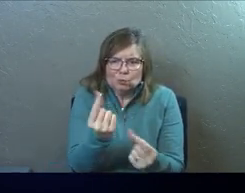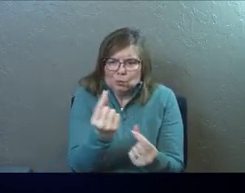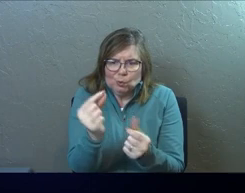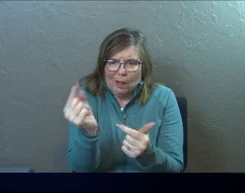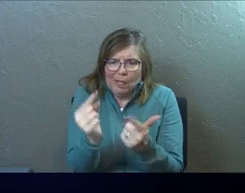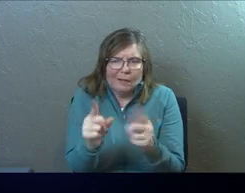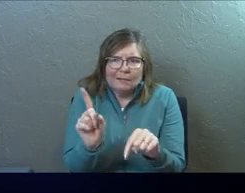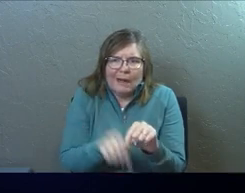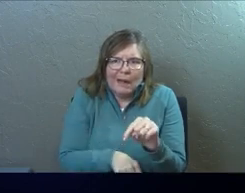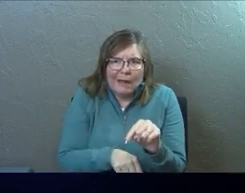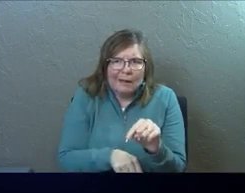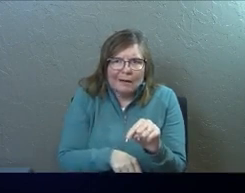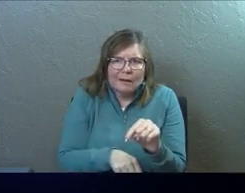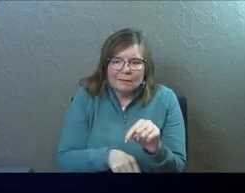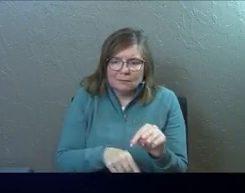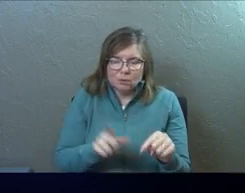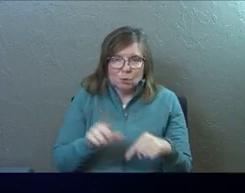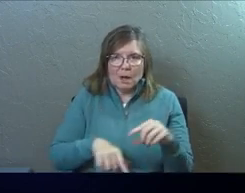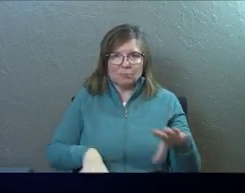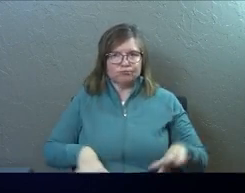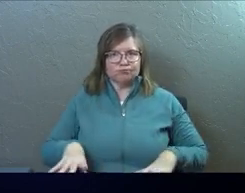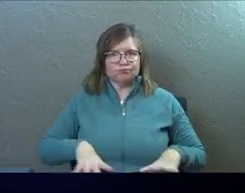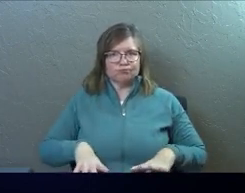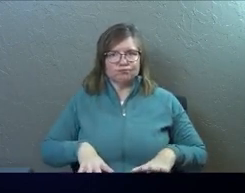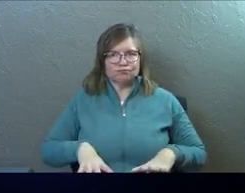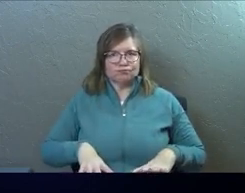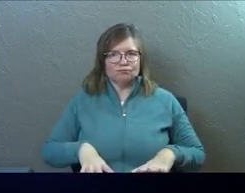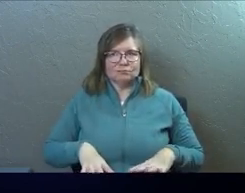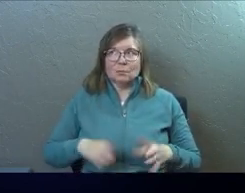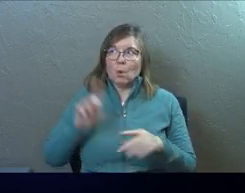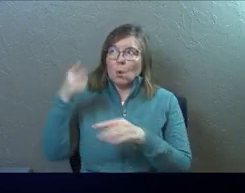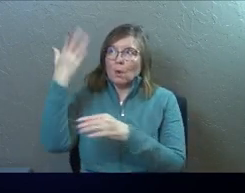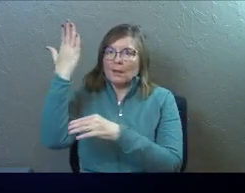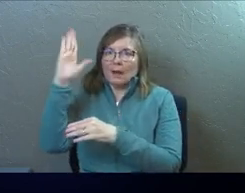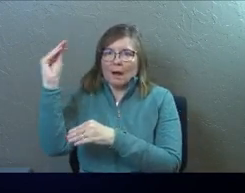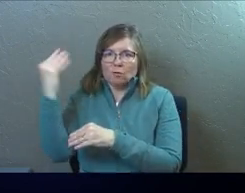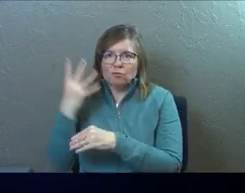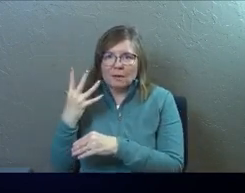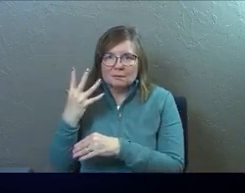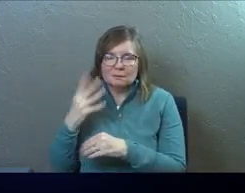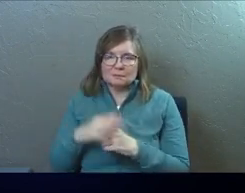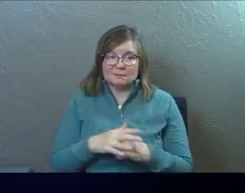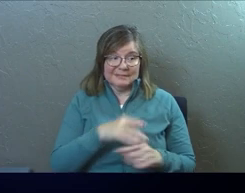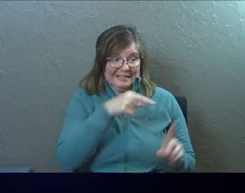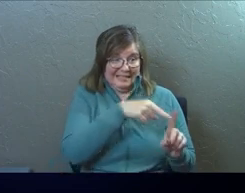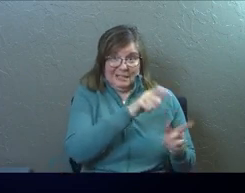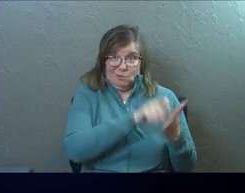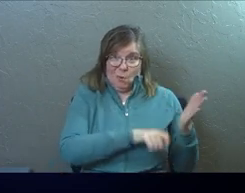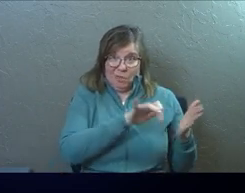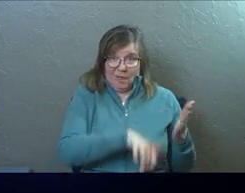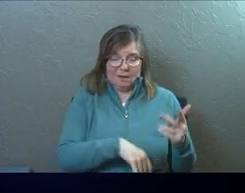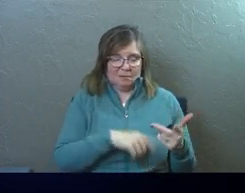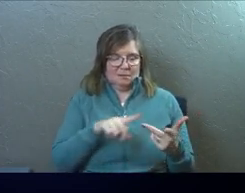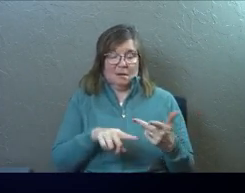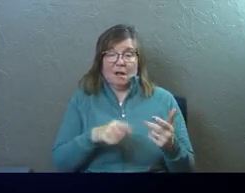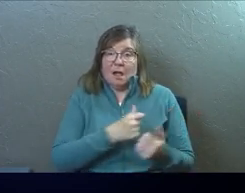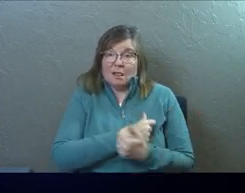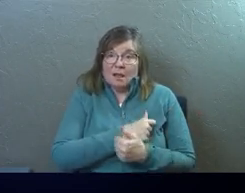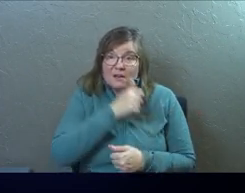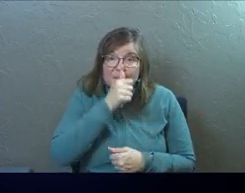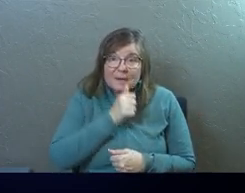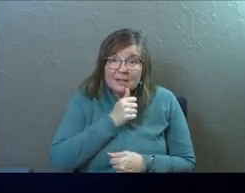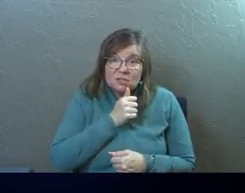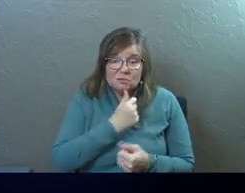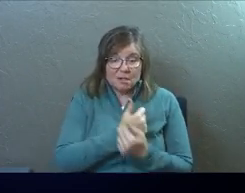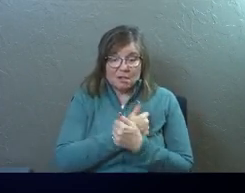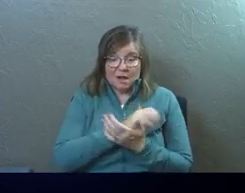no one can boast. Saul's the one who wrote that. Love is patient. Love is kind. Saul wrote that. Love does not